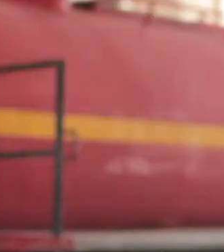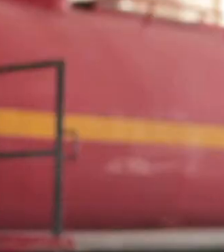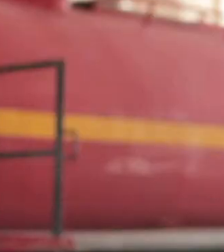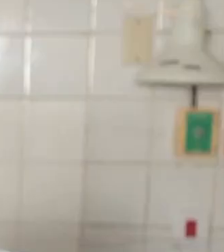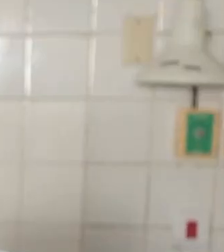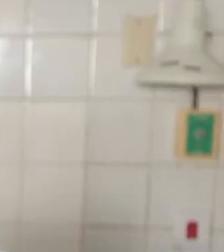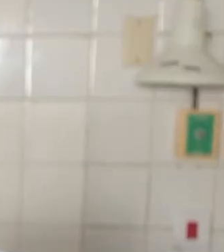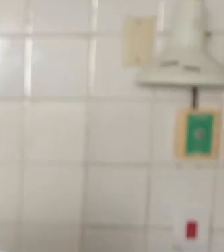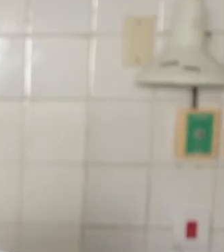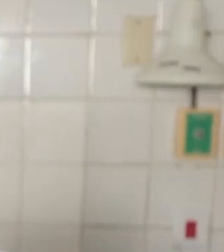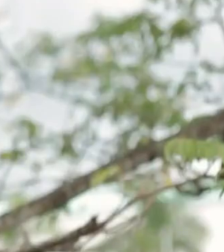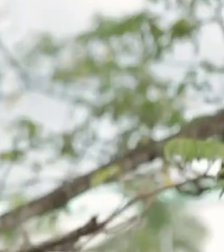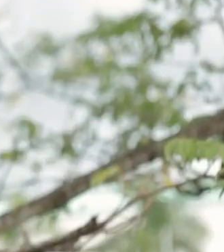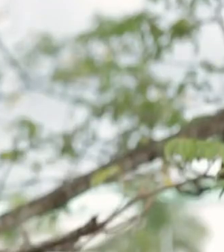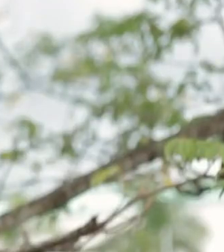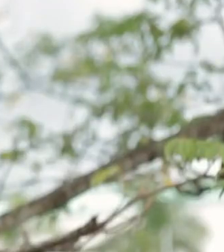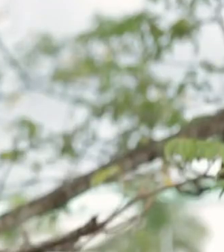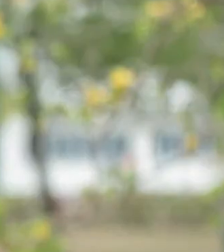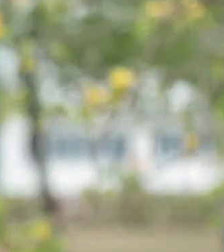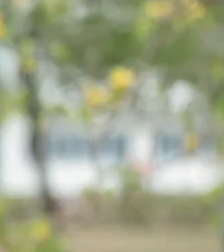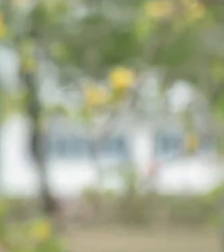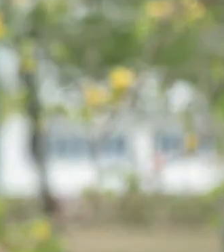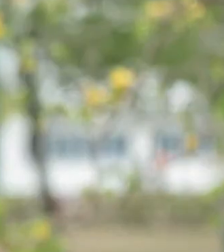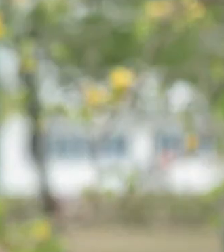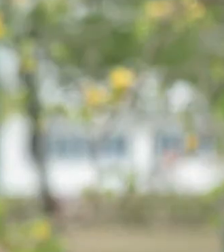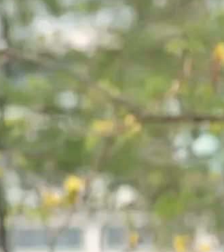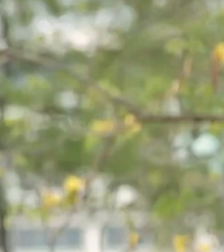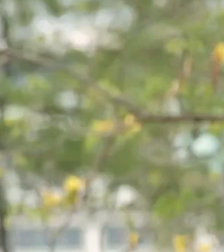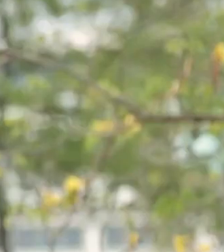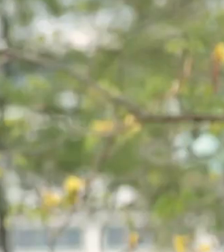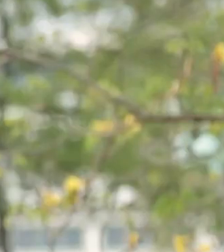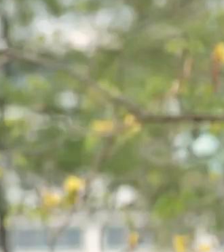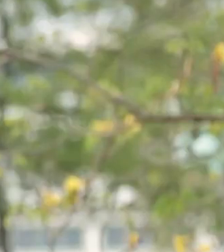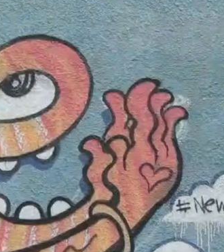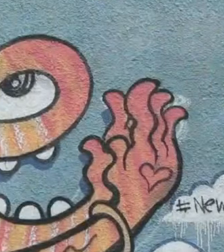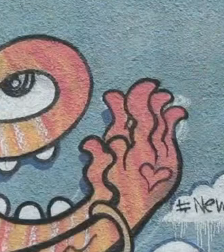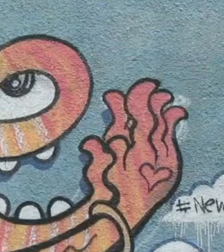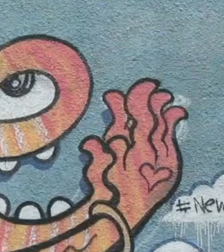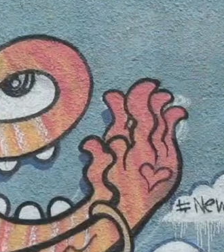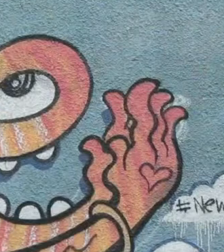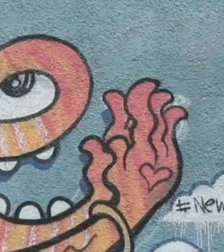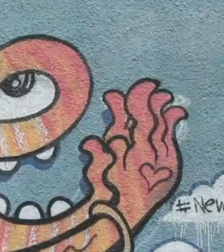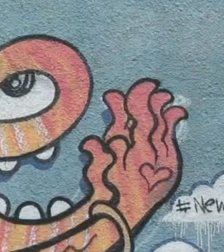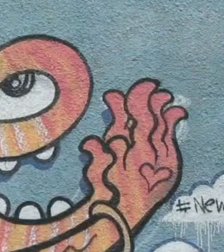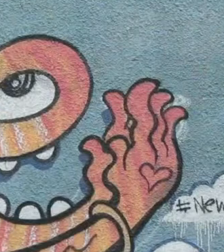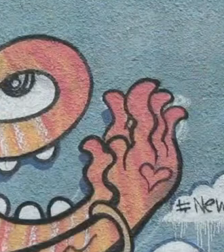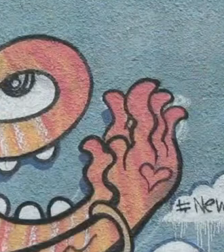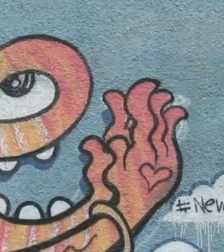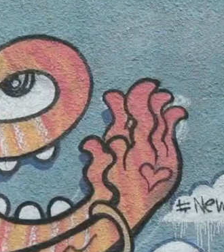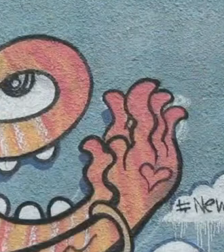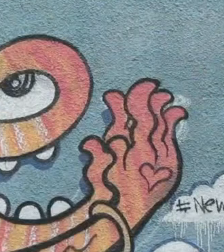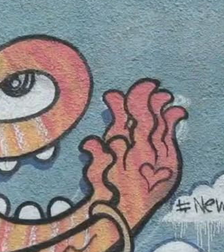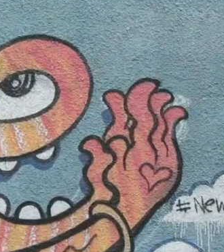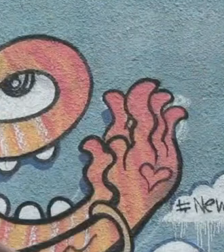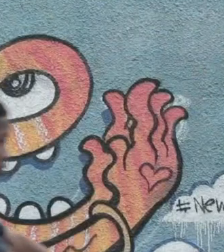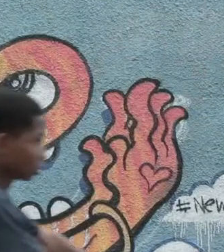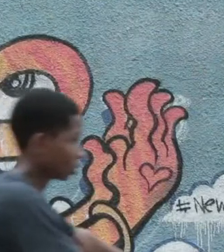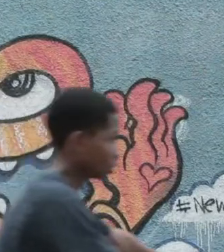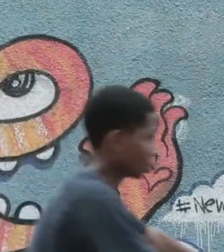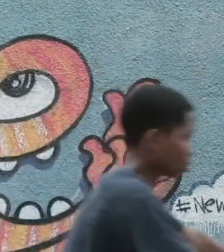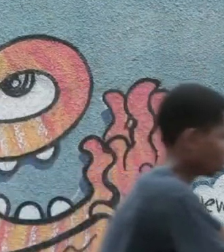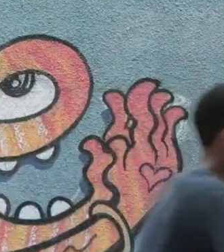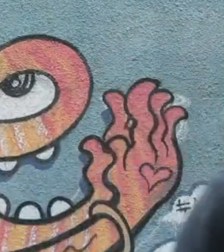Speak up. Speak now. End the stigma. Share your story. End the stigma. A message from the Minister of Health and Wellness.